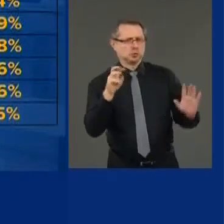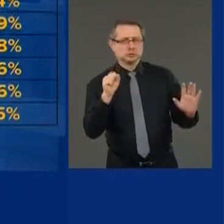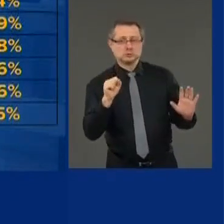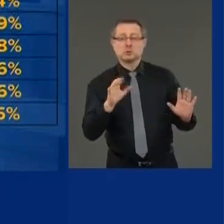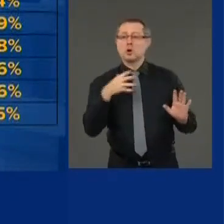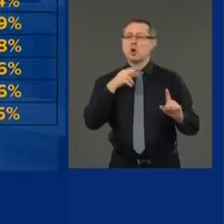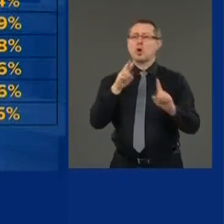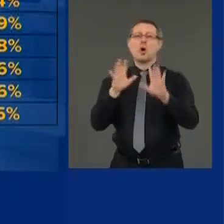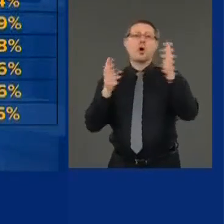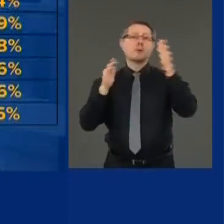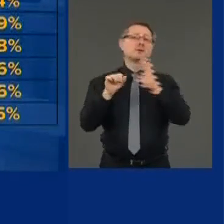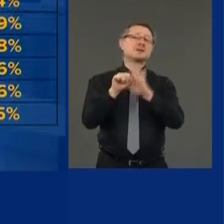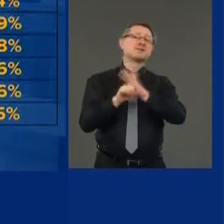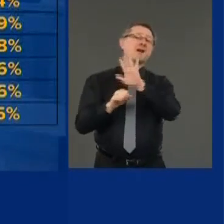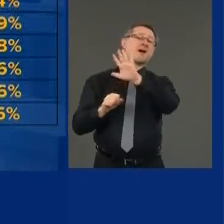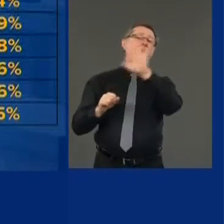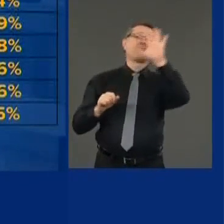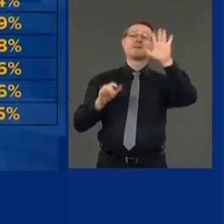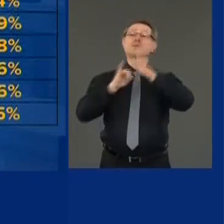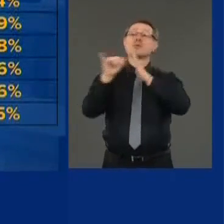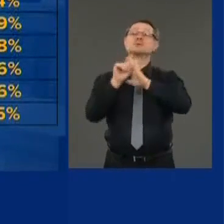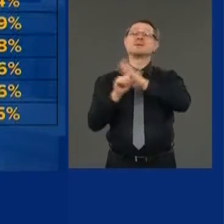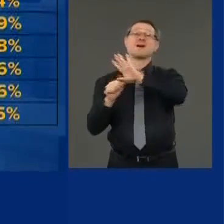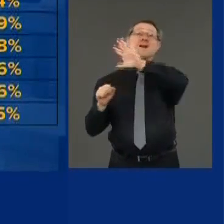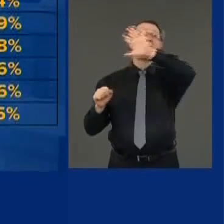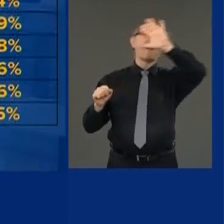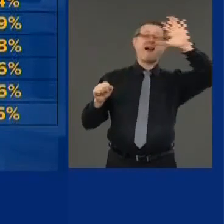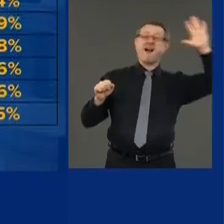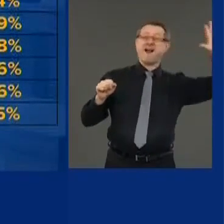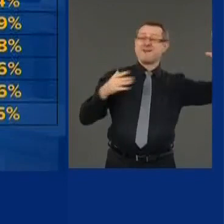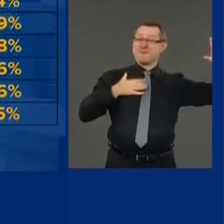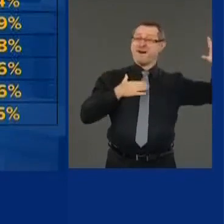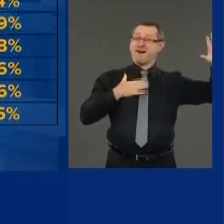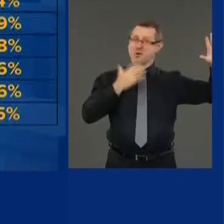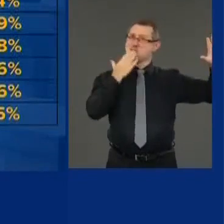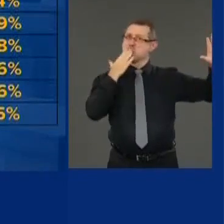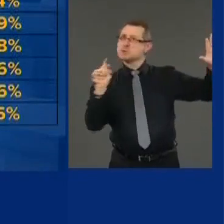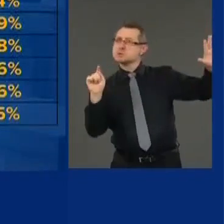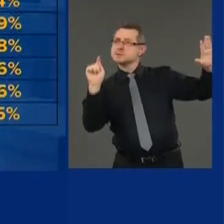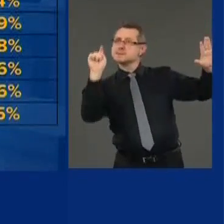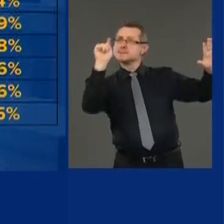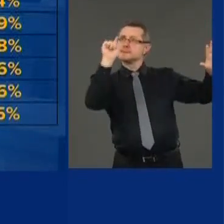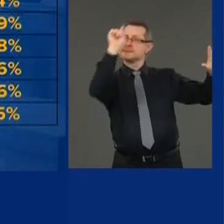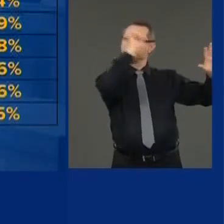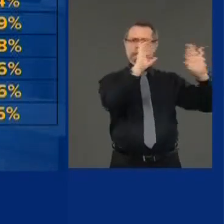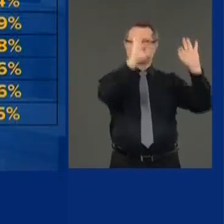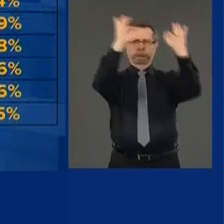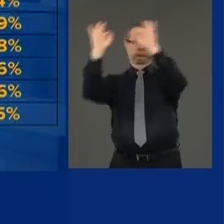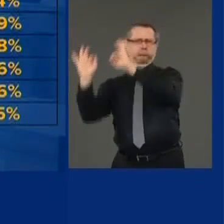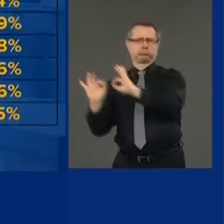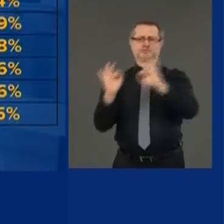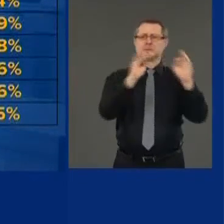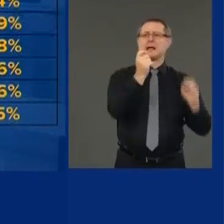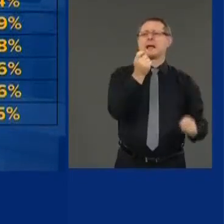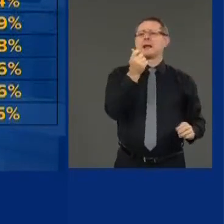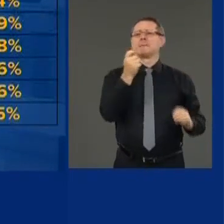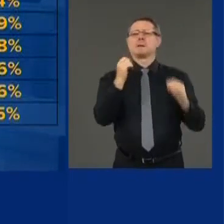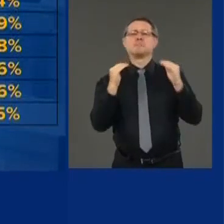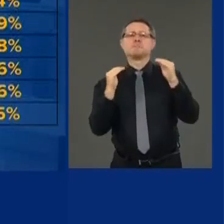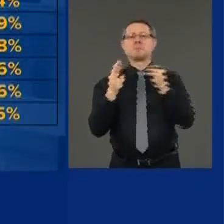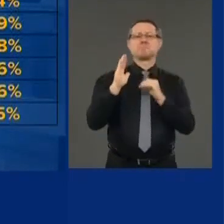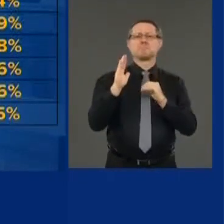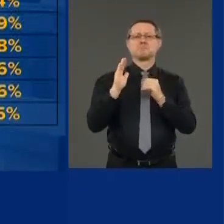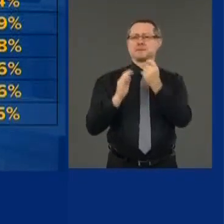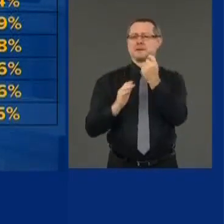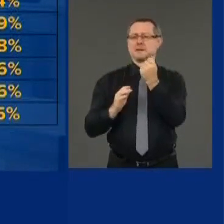of the state, you see all good news. You see a little tick in the capital region. It's the